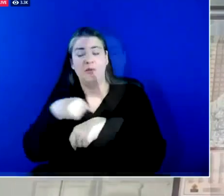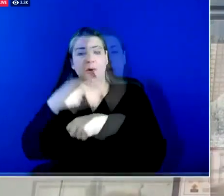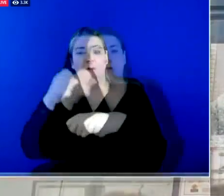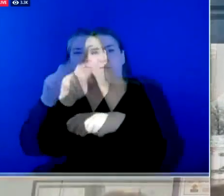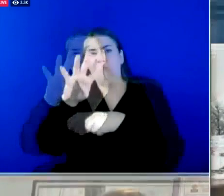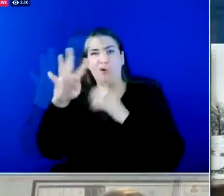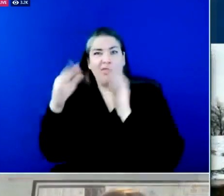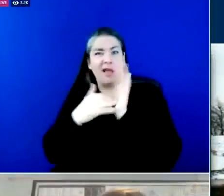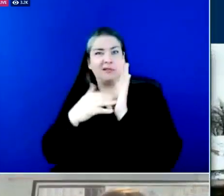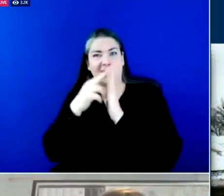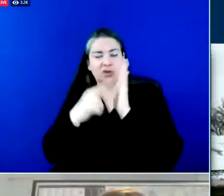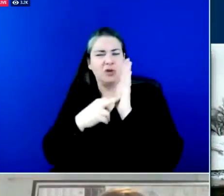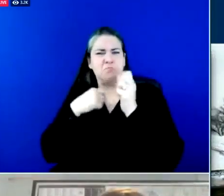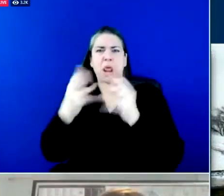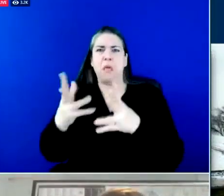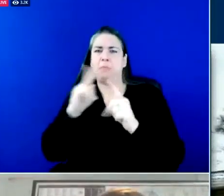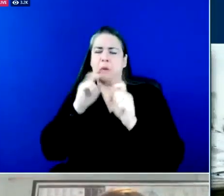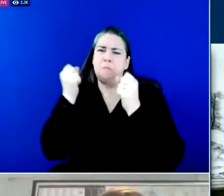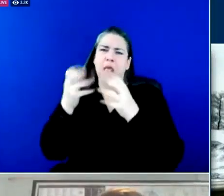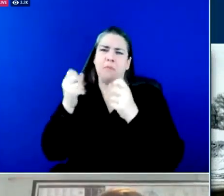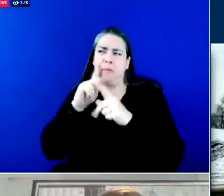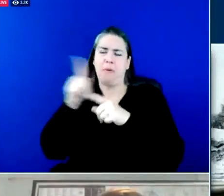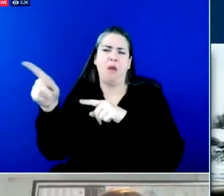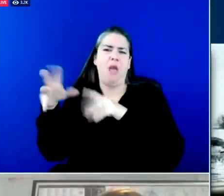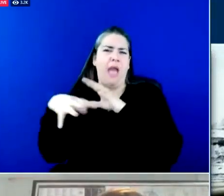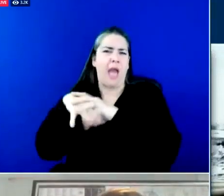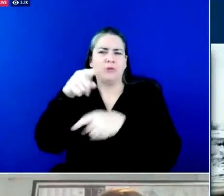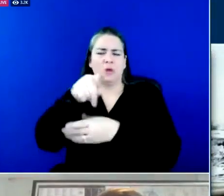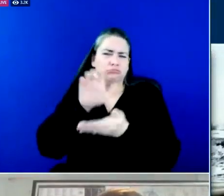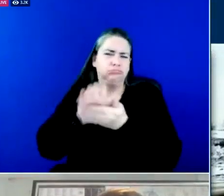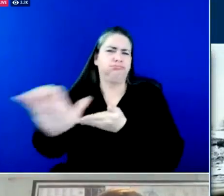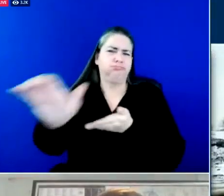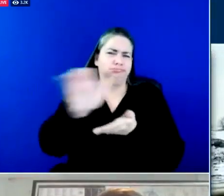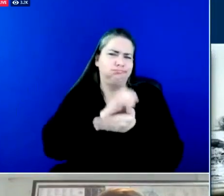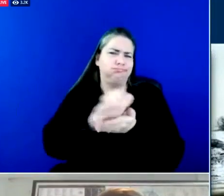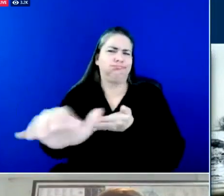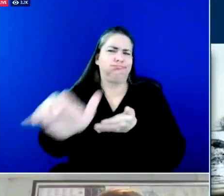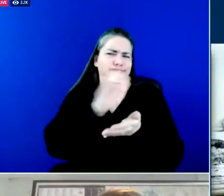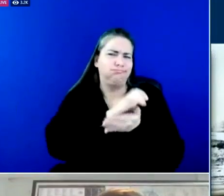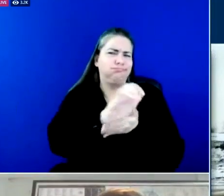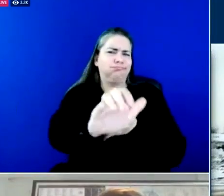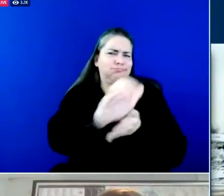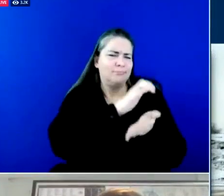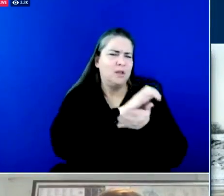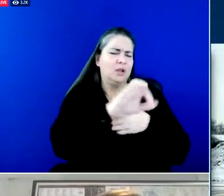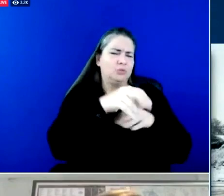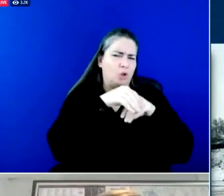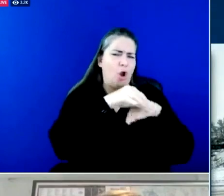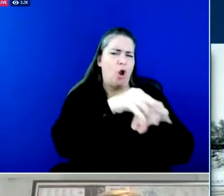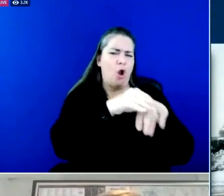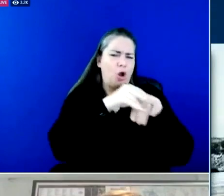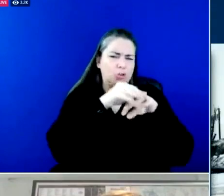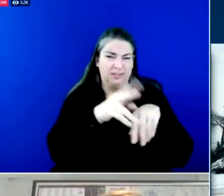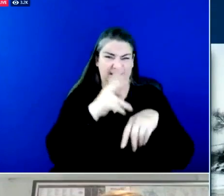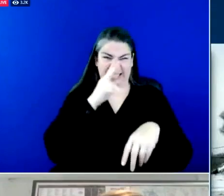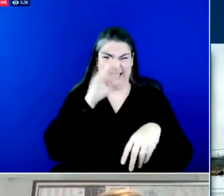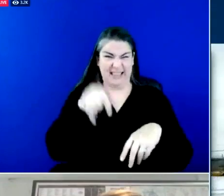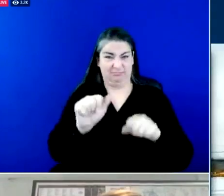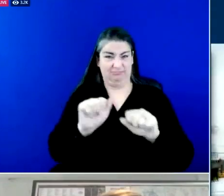you can tell from those numbers that this is an extraordinary commitment of resources.